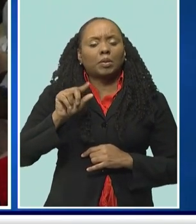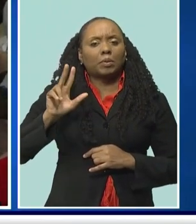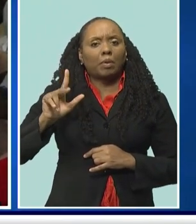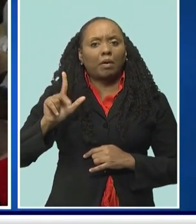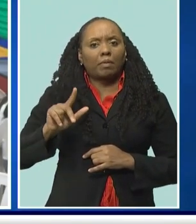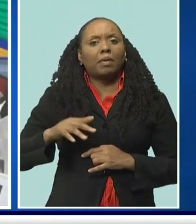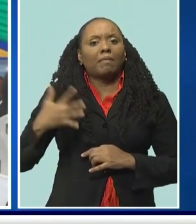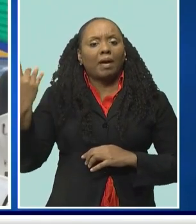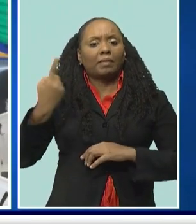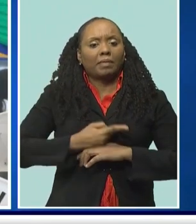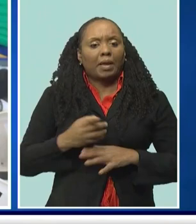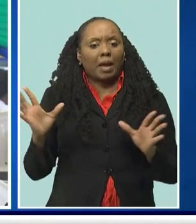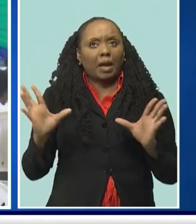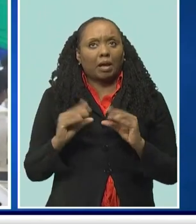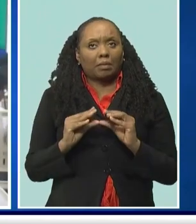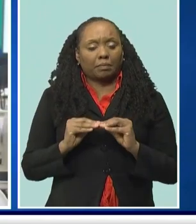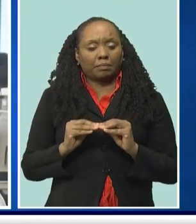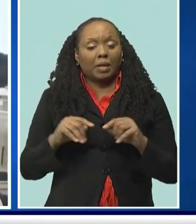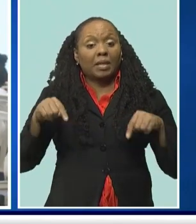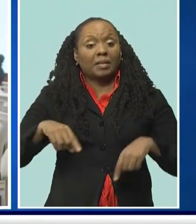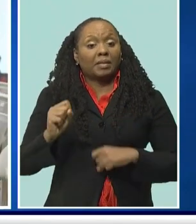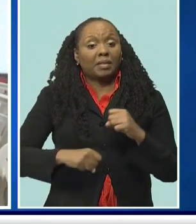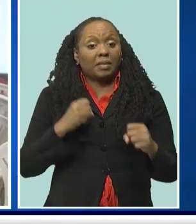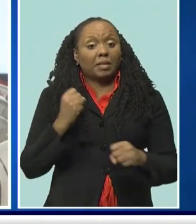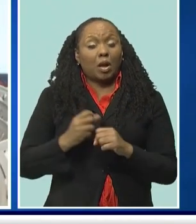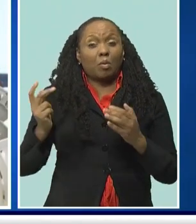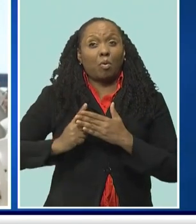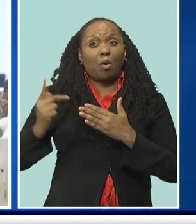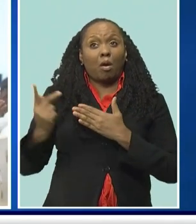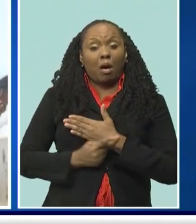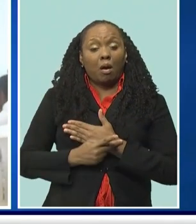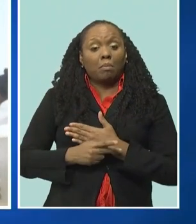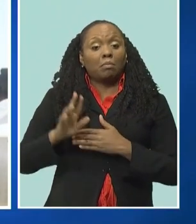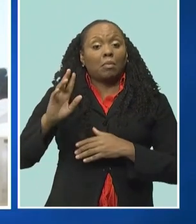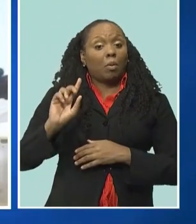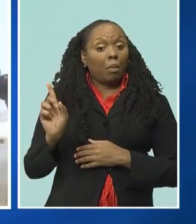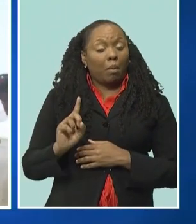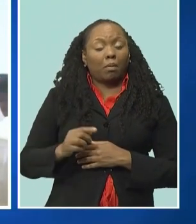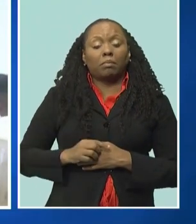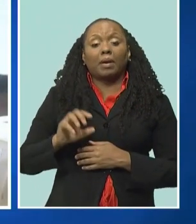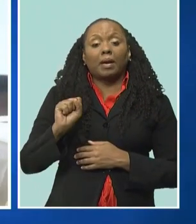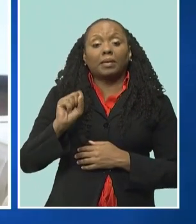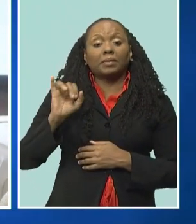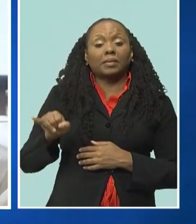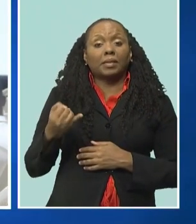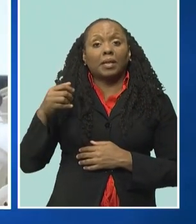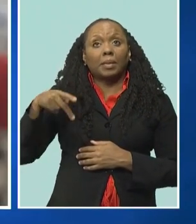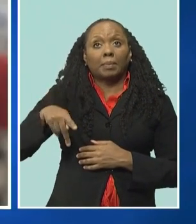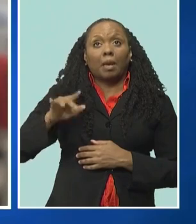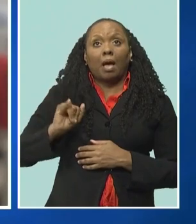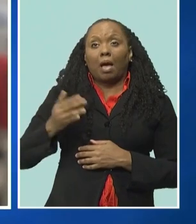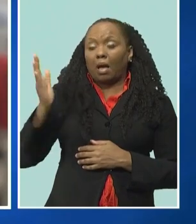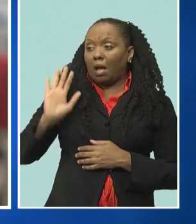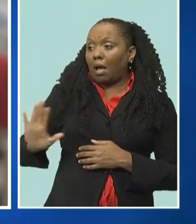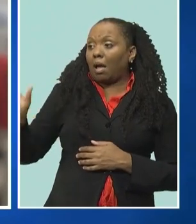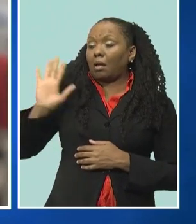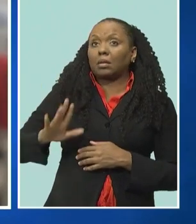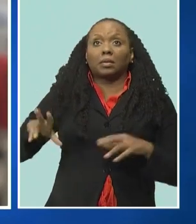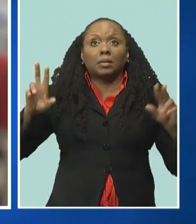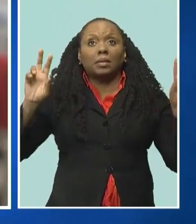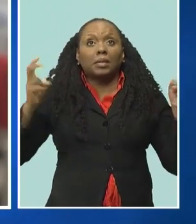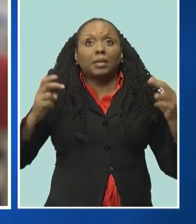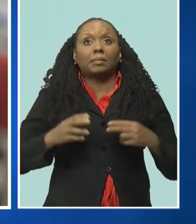conference. This year's program was held at the Samuel Jackman Prescott Institute of Technology or SJPI Campus under the theme